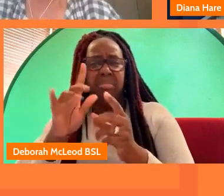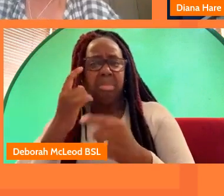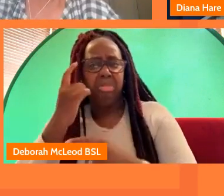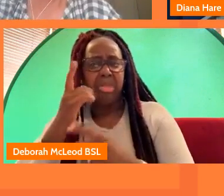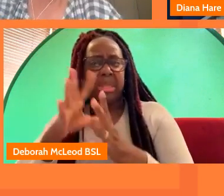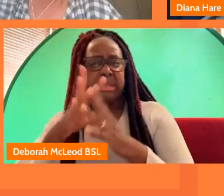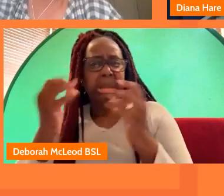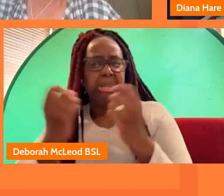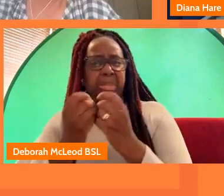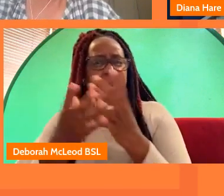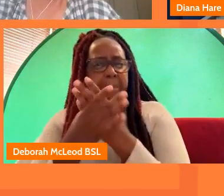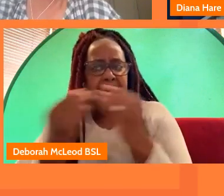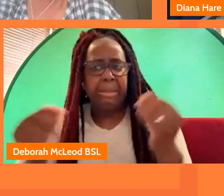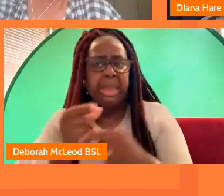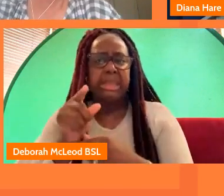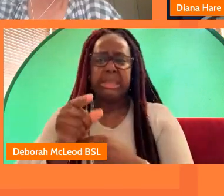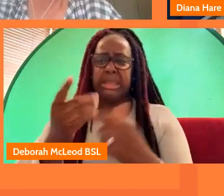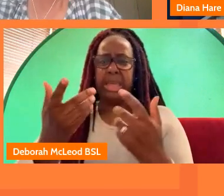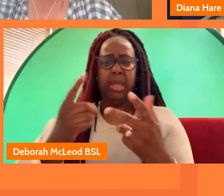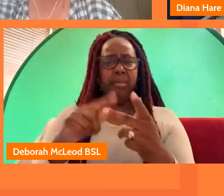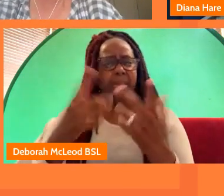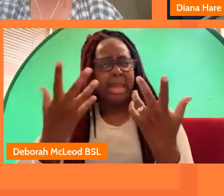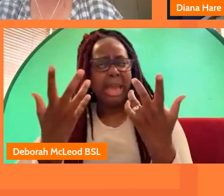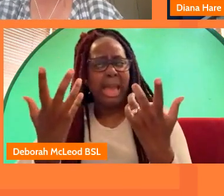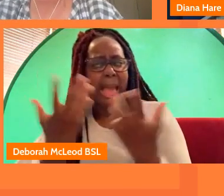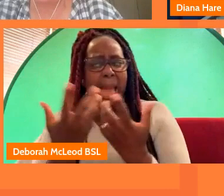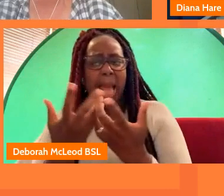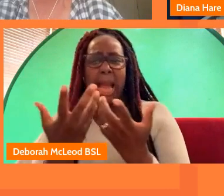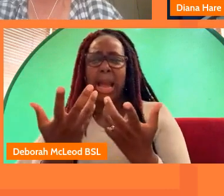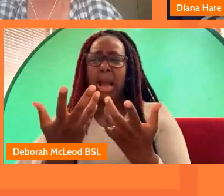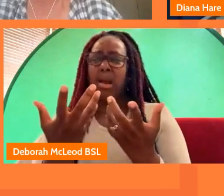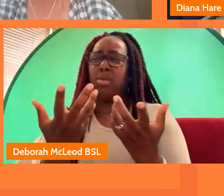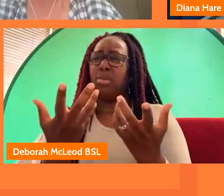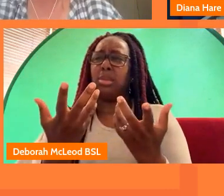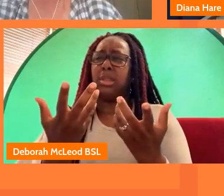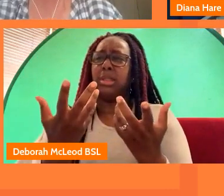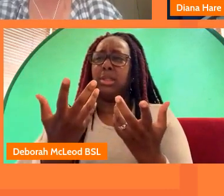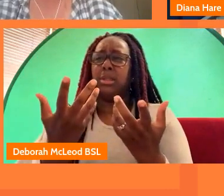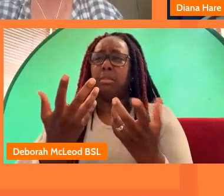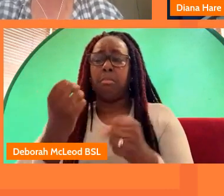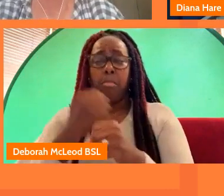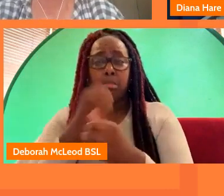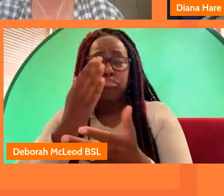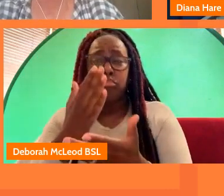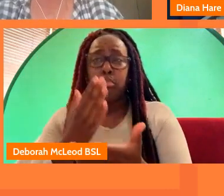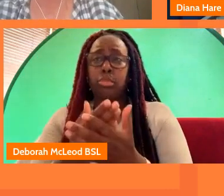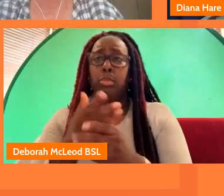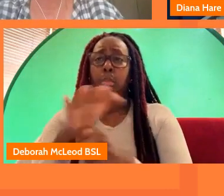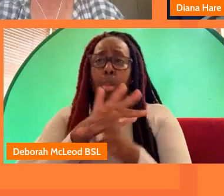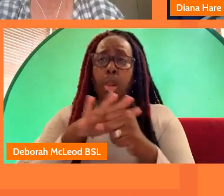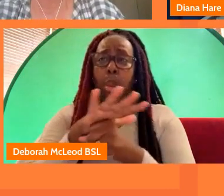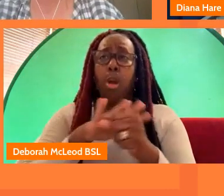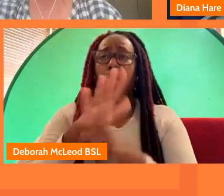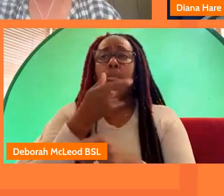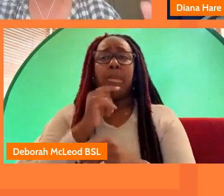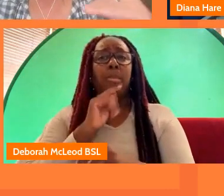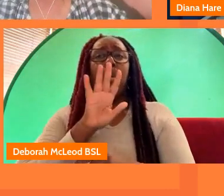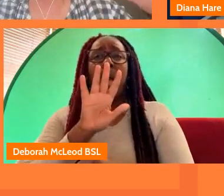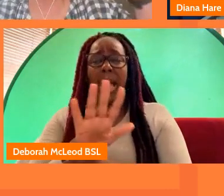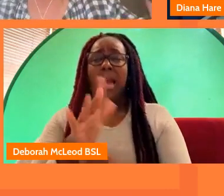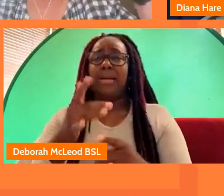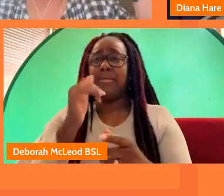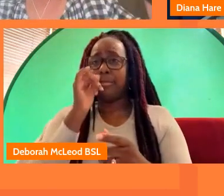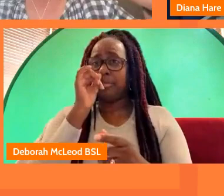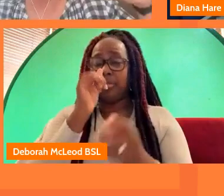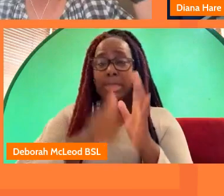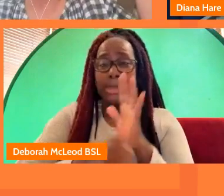ecology in terms of how we make sure that those local voices have the skills and the profile to be able to kind of as diana says